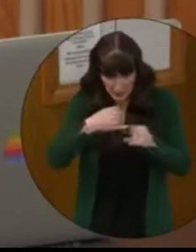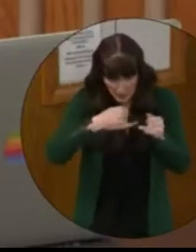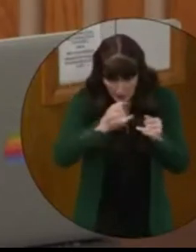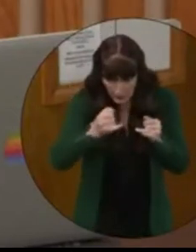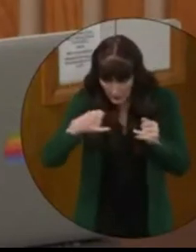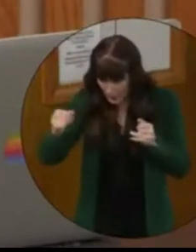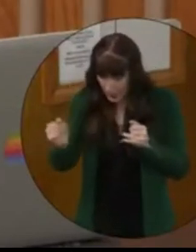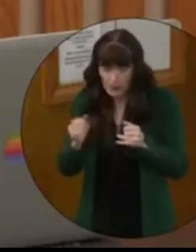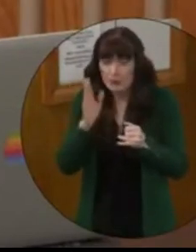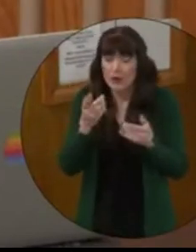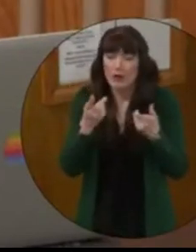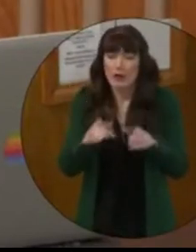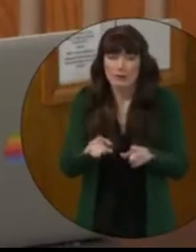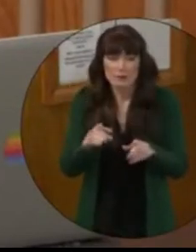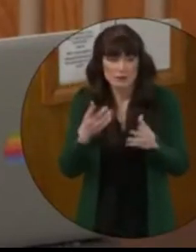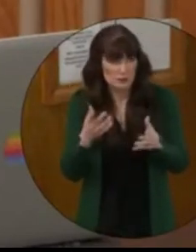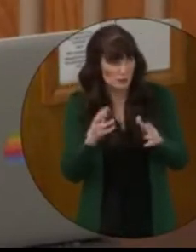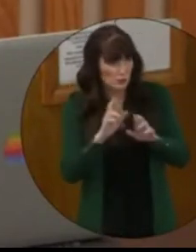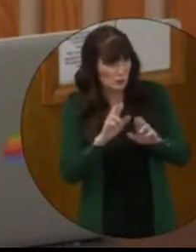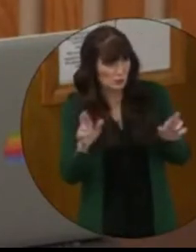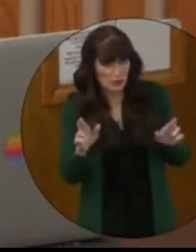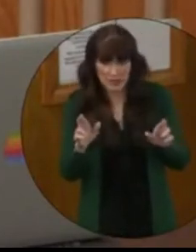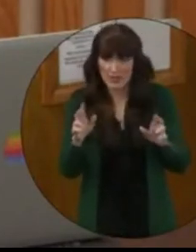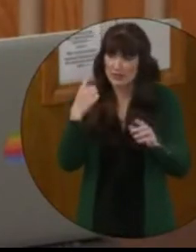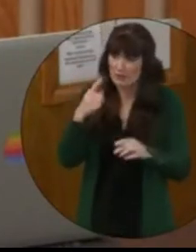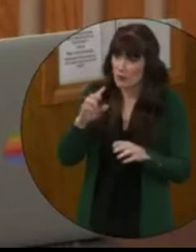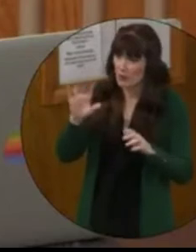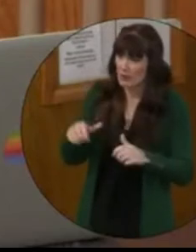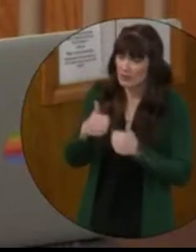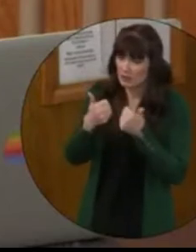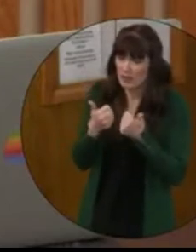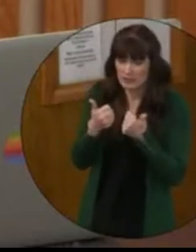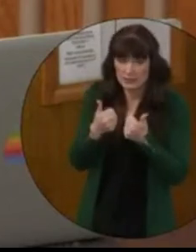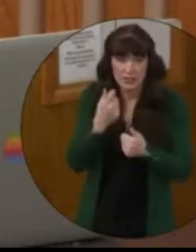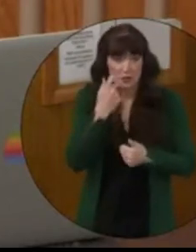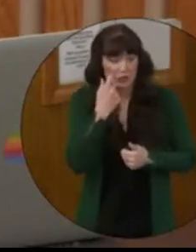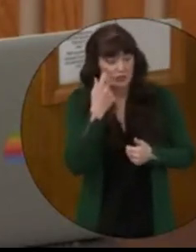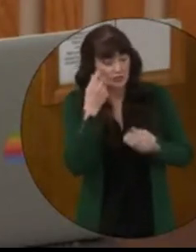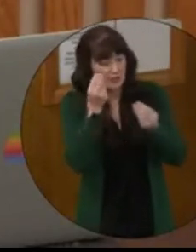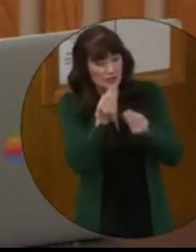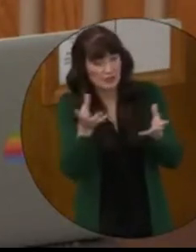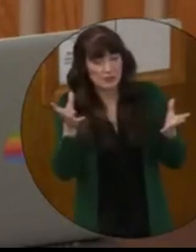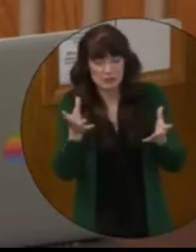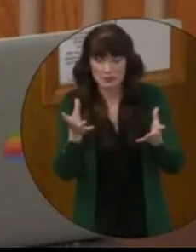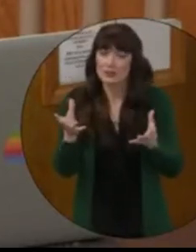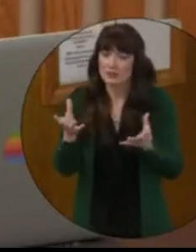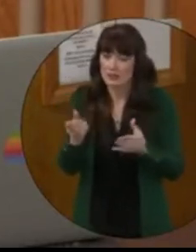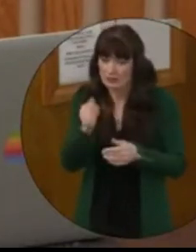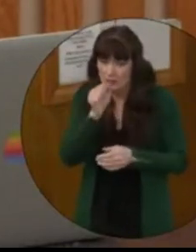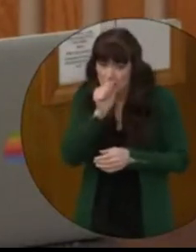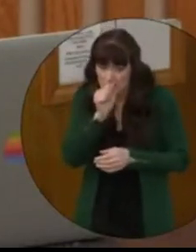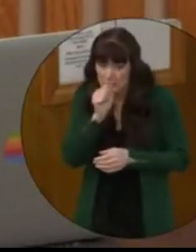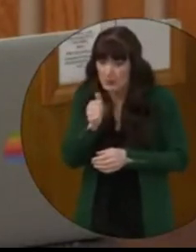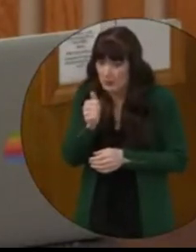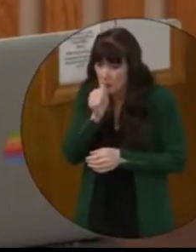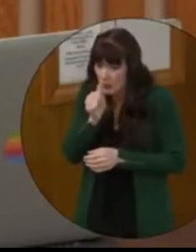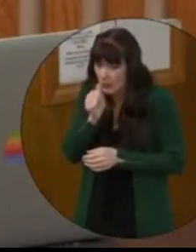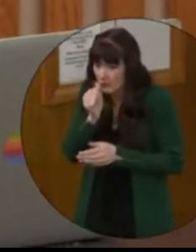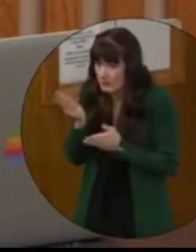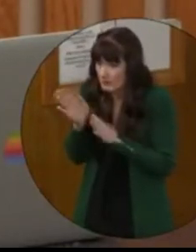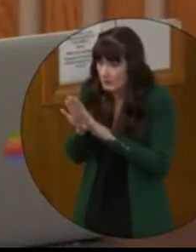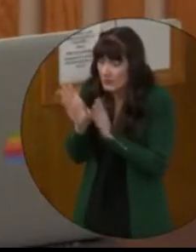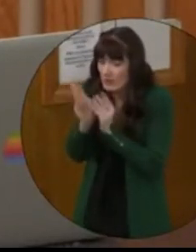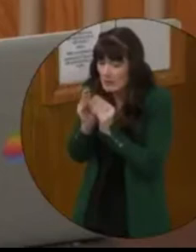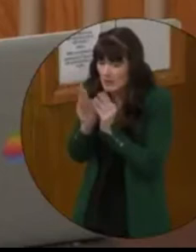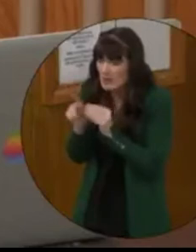prepared to address the predictable challenges. Recently, information from a closed session was leaked. When I asked how you were